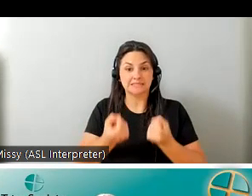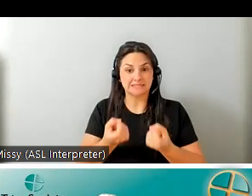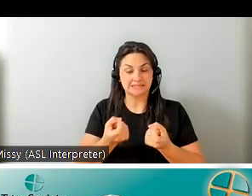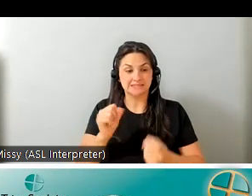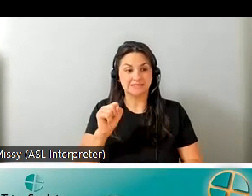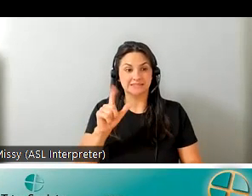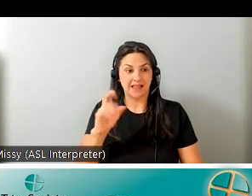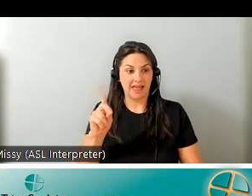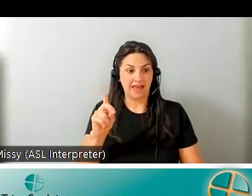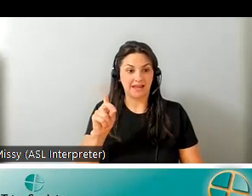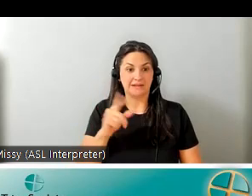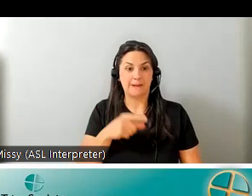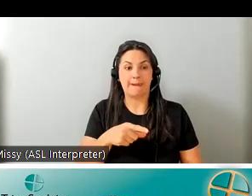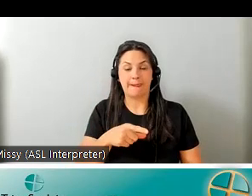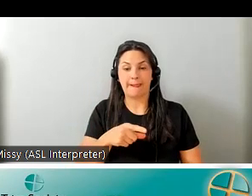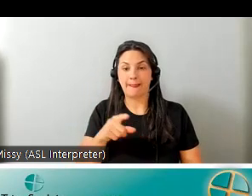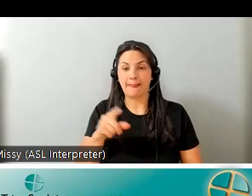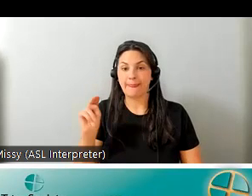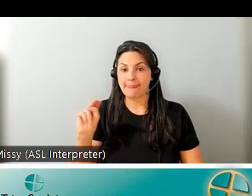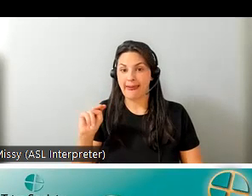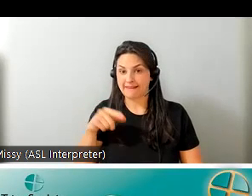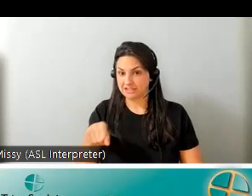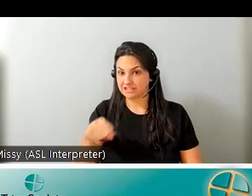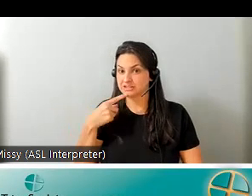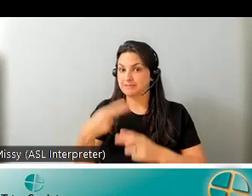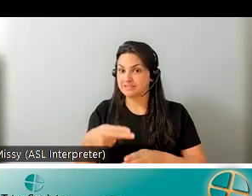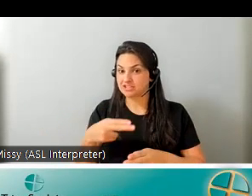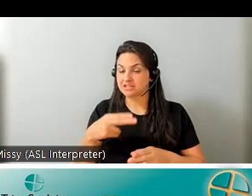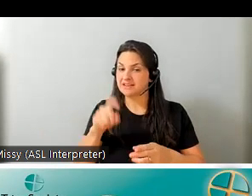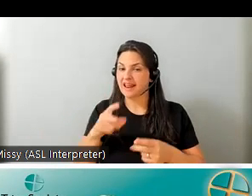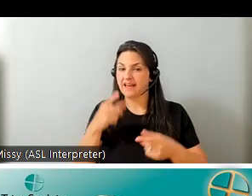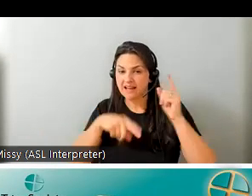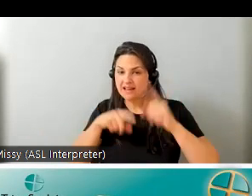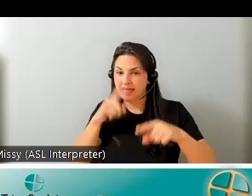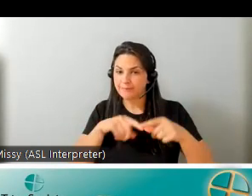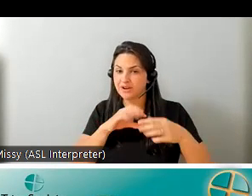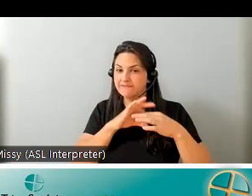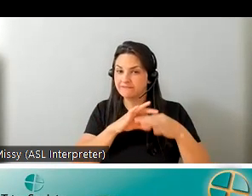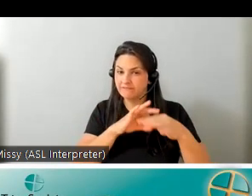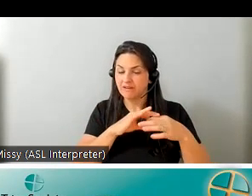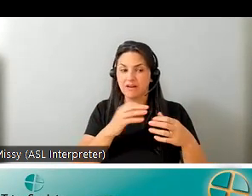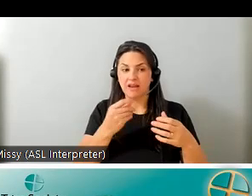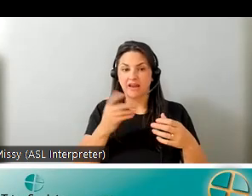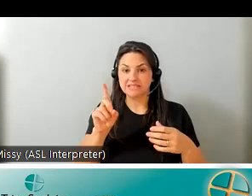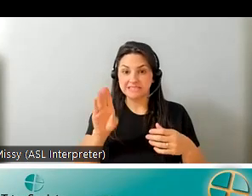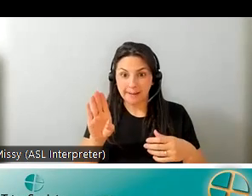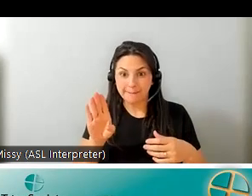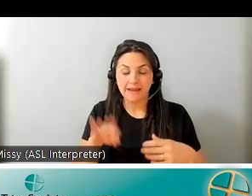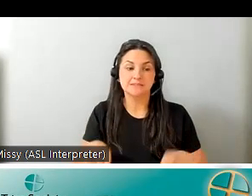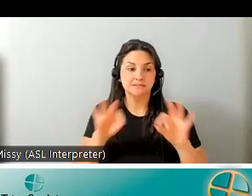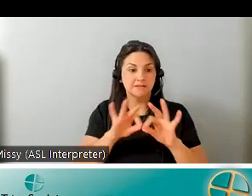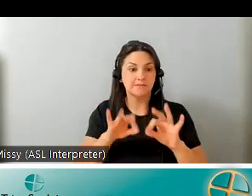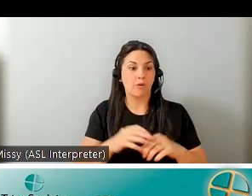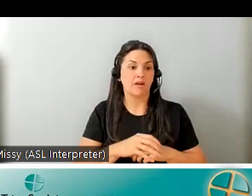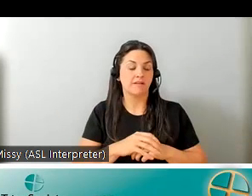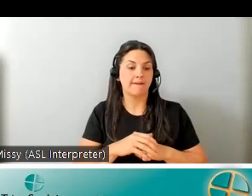natalie mentioned uh being collaborative and having a database um and and uh